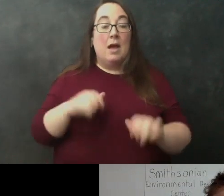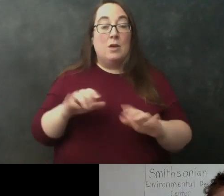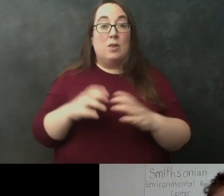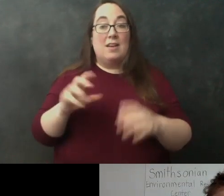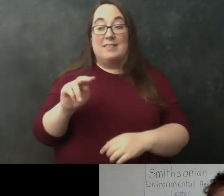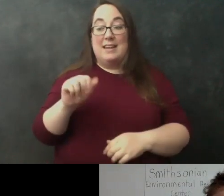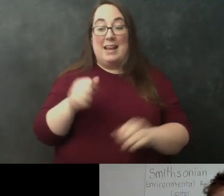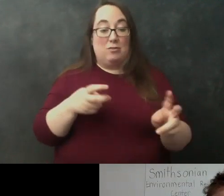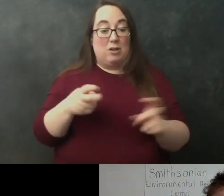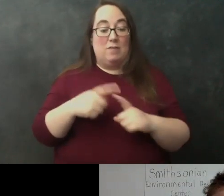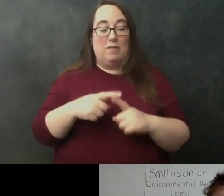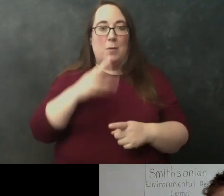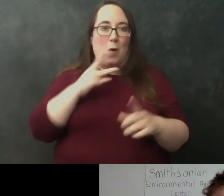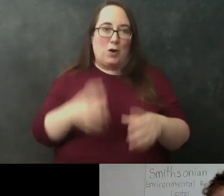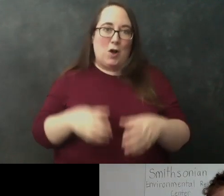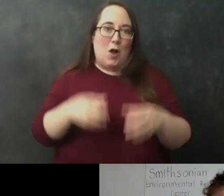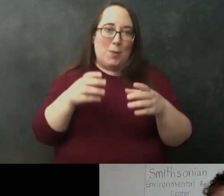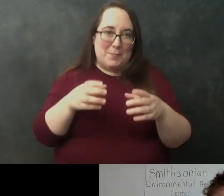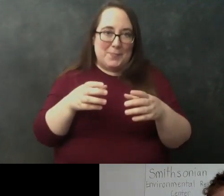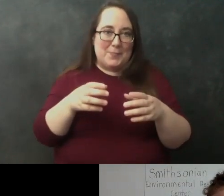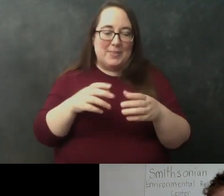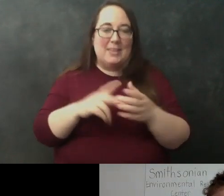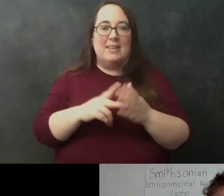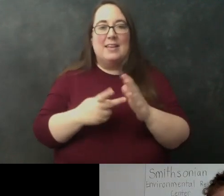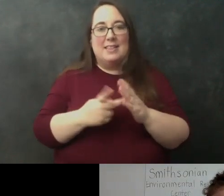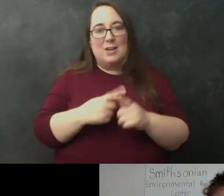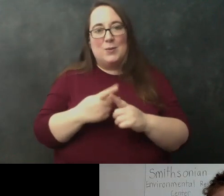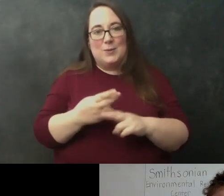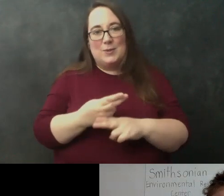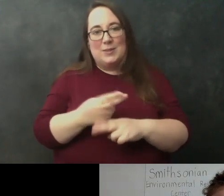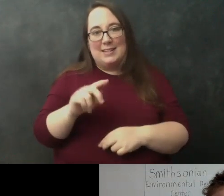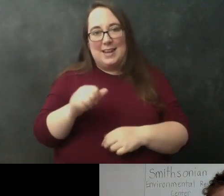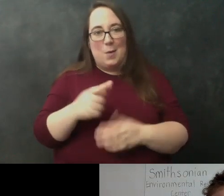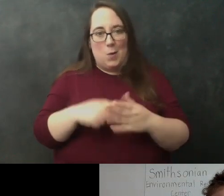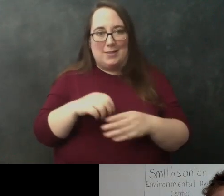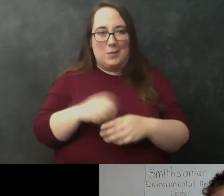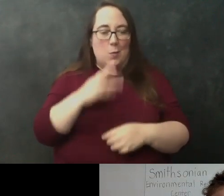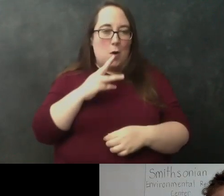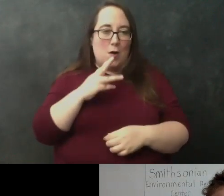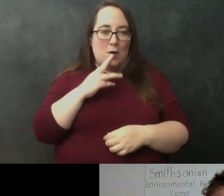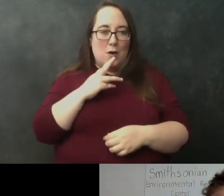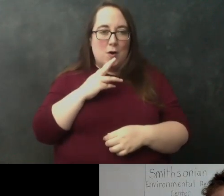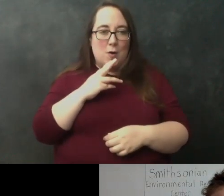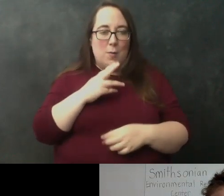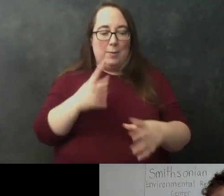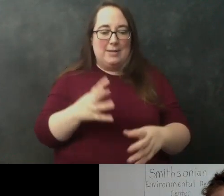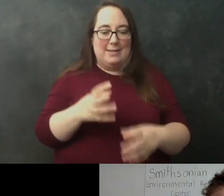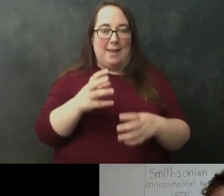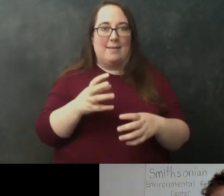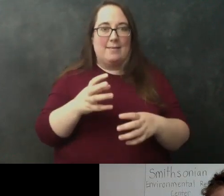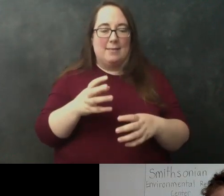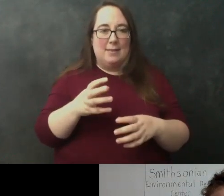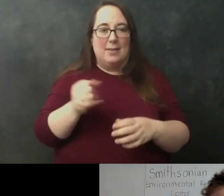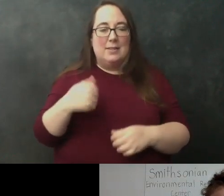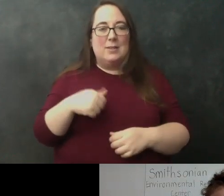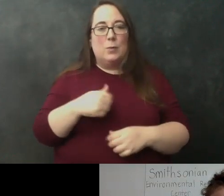the water column and we use the dna then to figure out like what's what's just in the water that we would take from a bay sample um so we've definitely